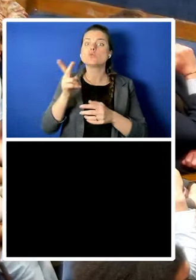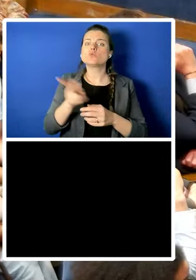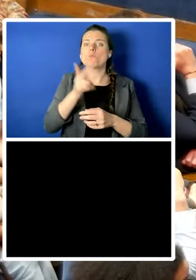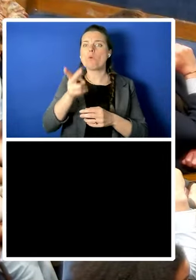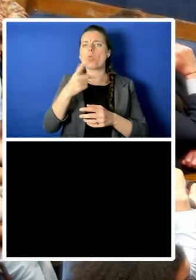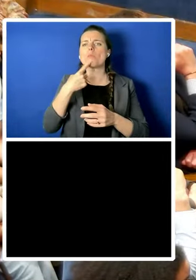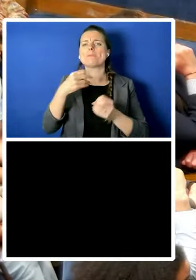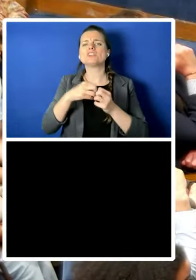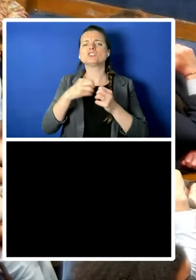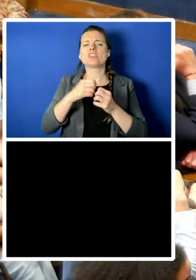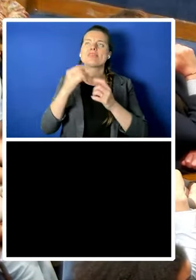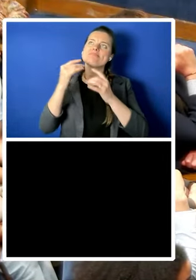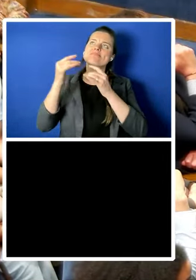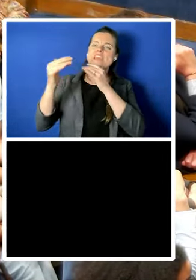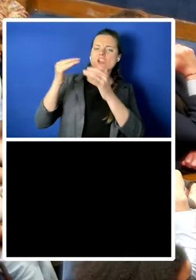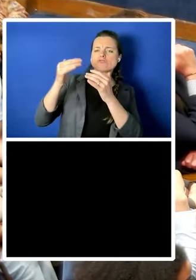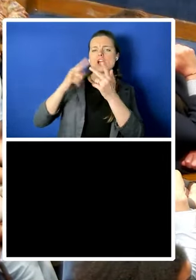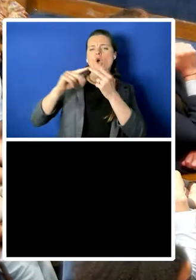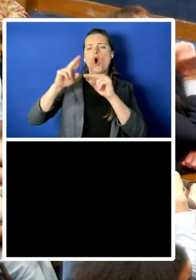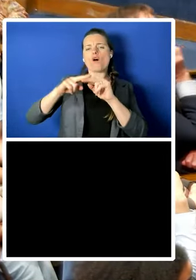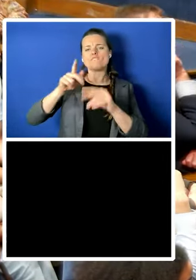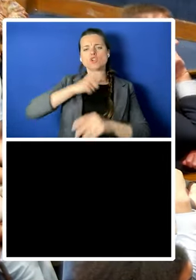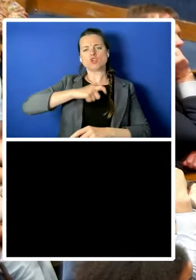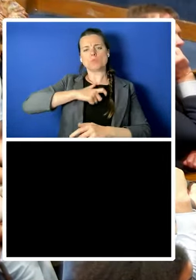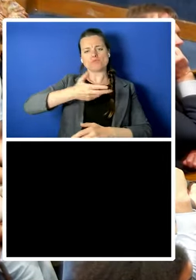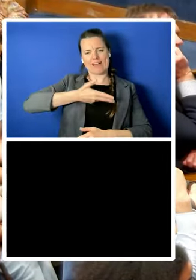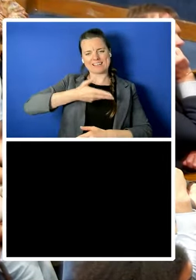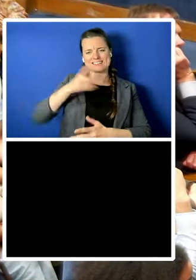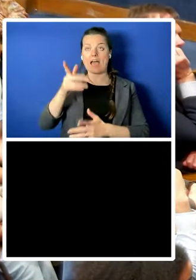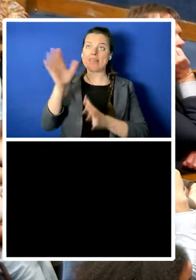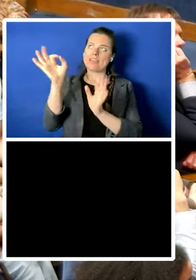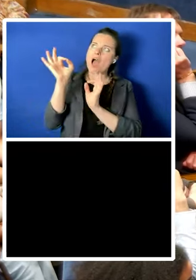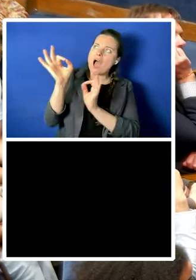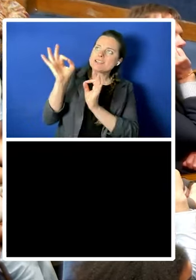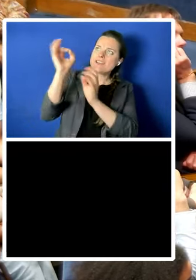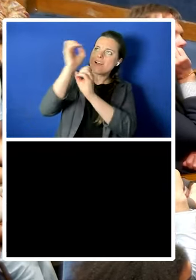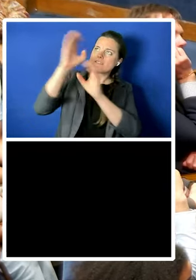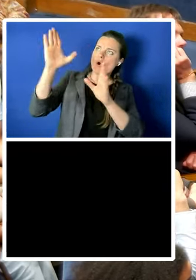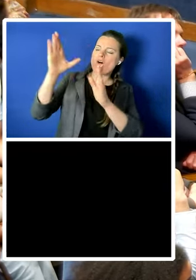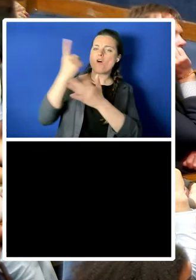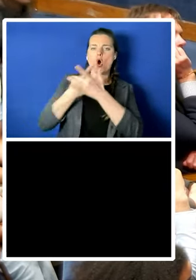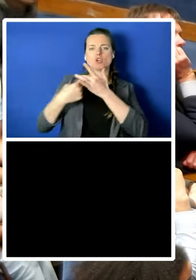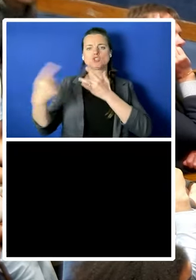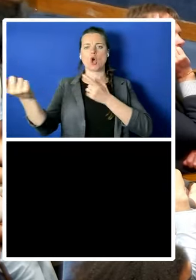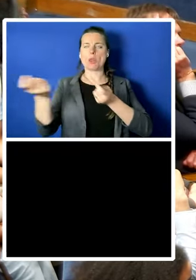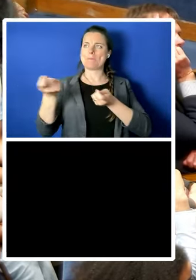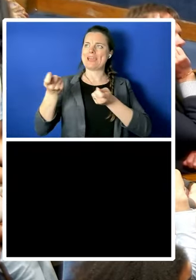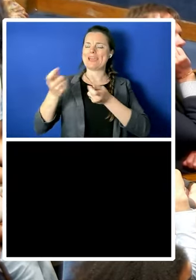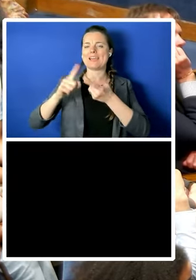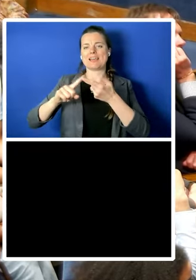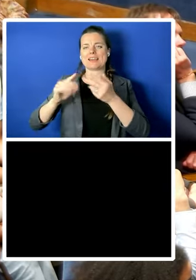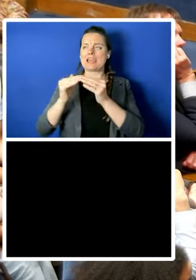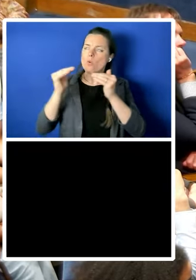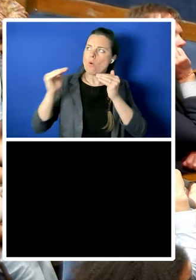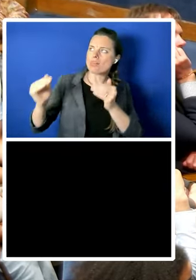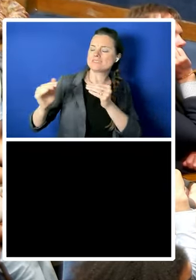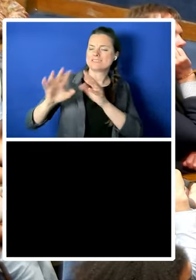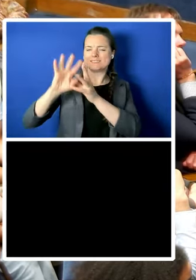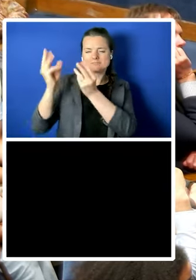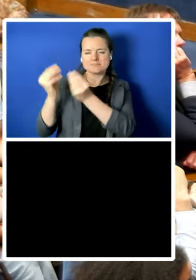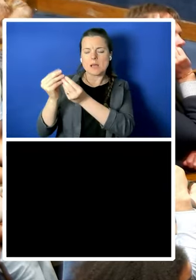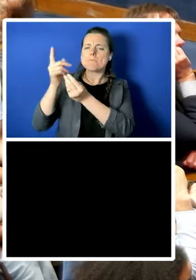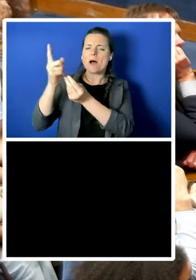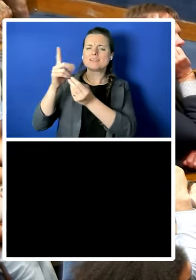um and the the ideals of autonomy and liberty and equality and so forth but how those actually apply